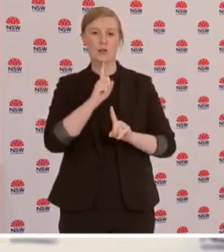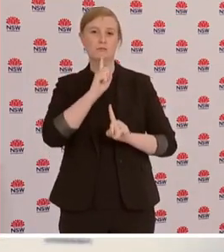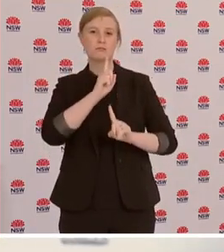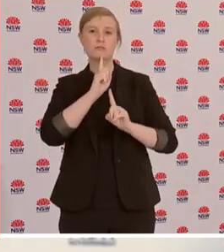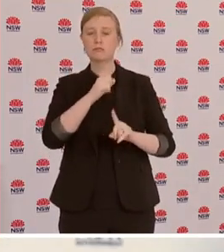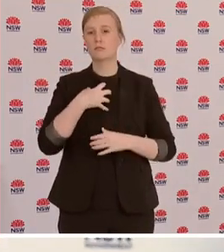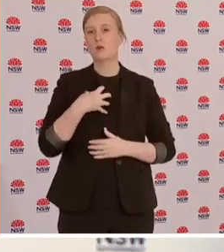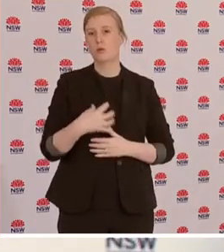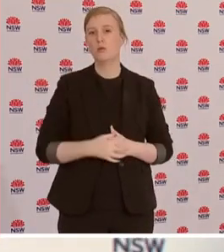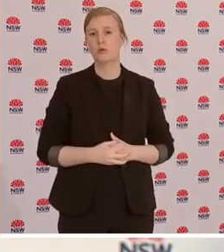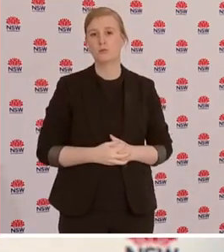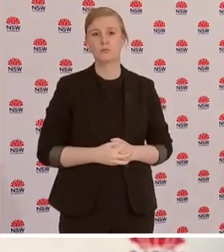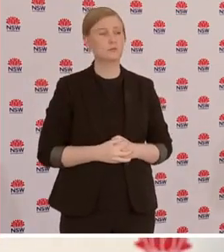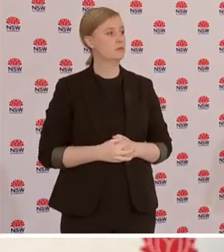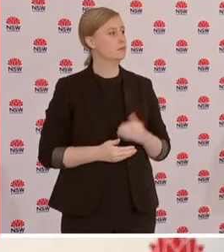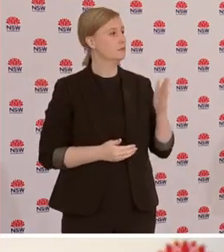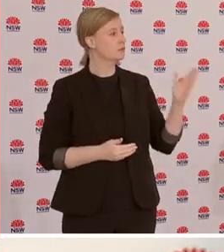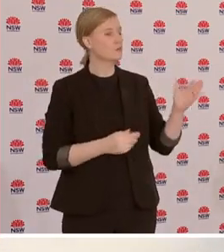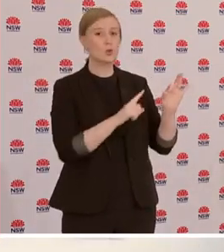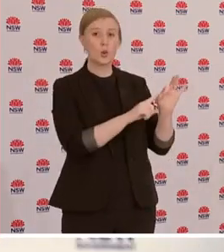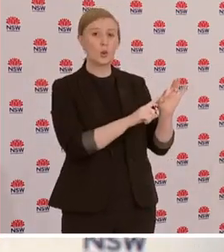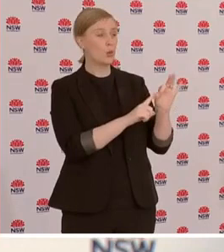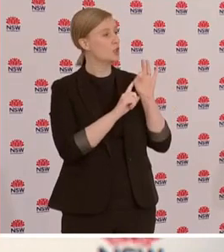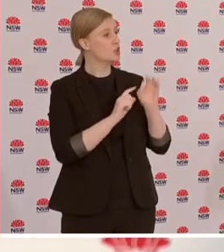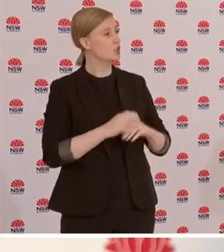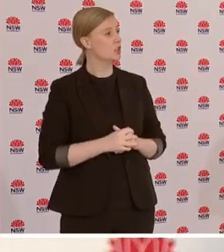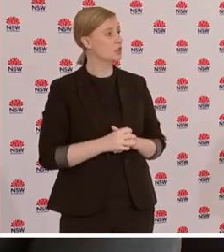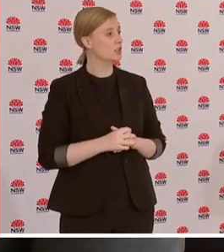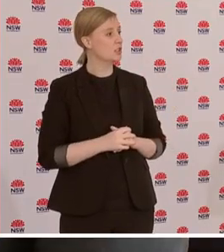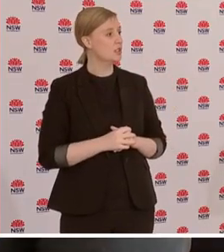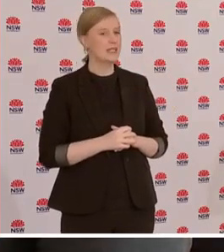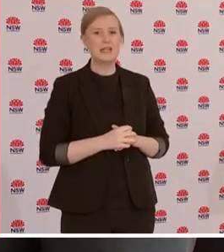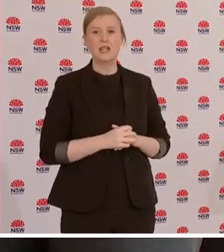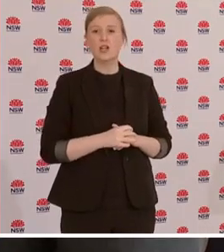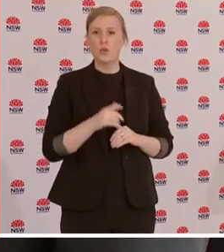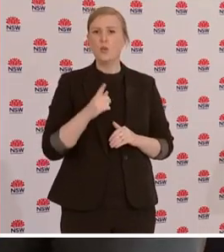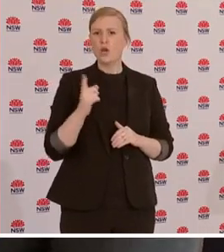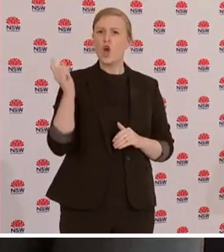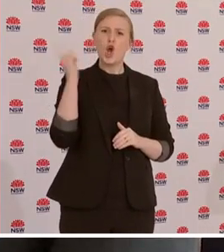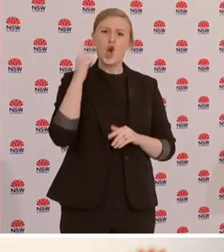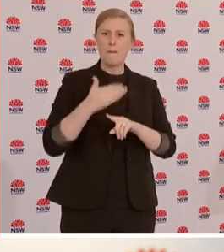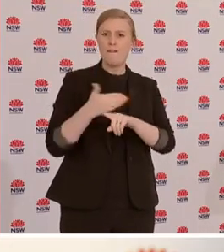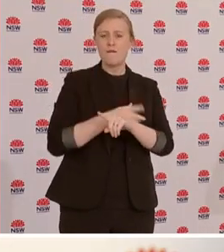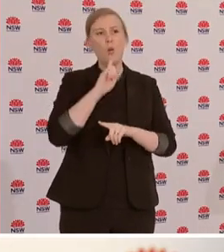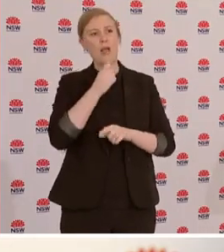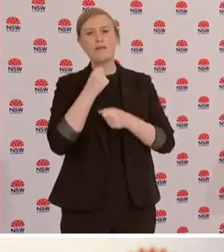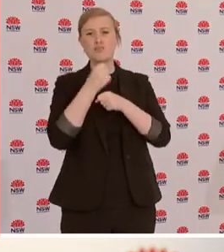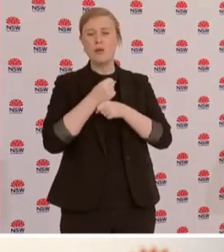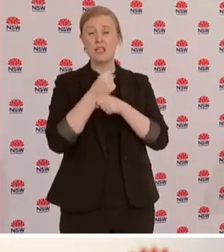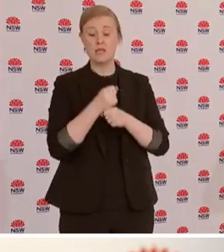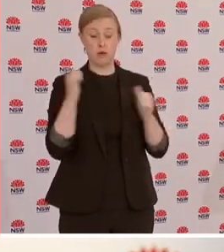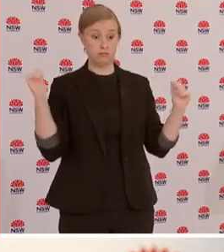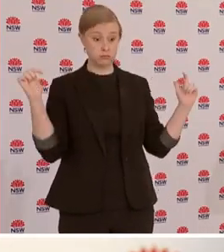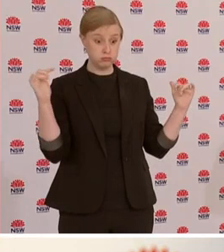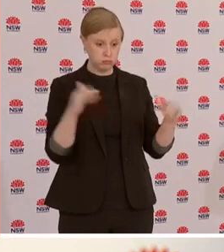did the size of the protest take you take police by surprise? Did it swell much quicker than you expected it to? No, look, not at all. I'm here